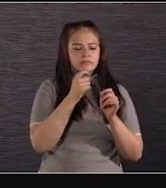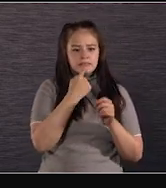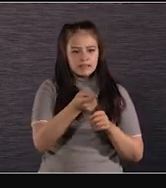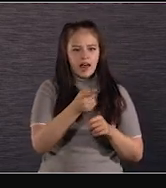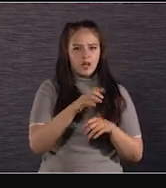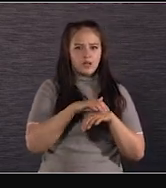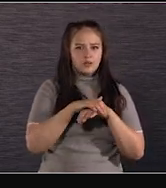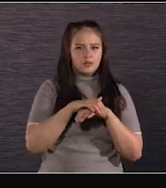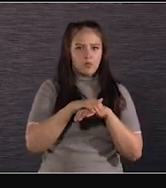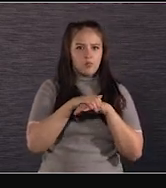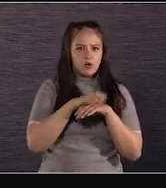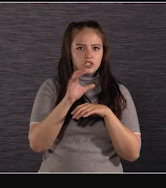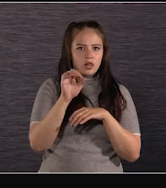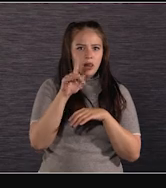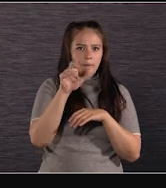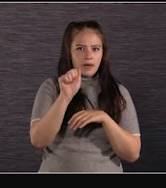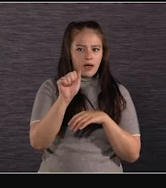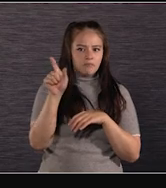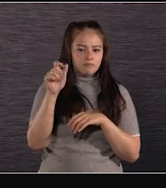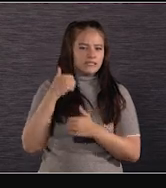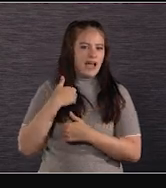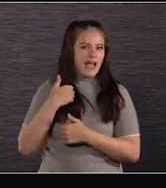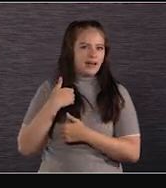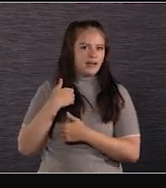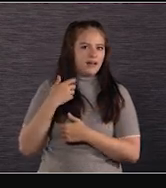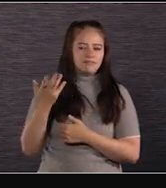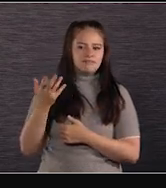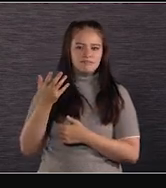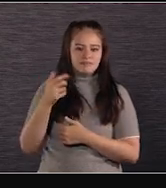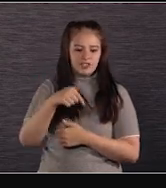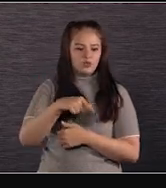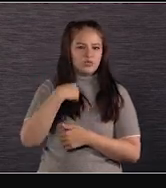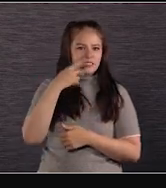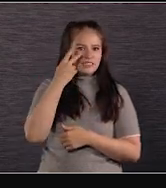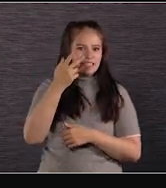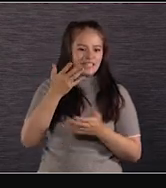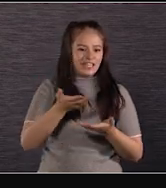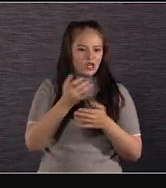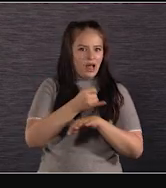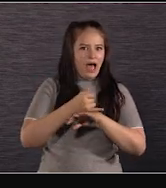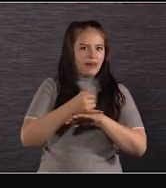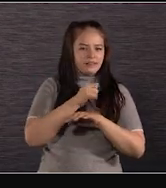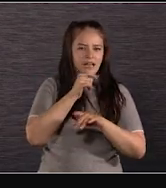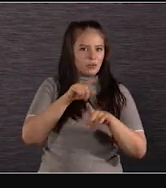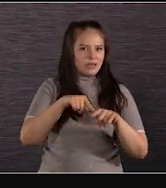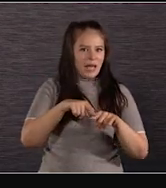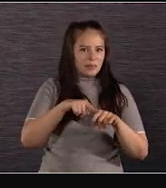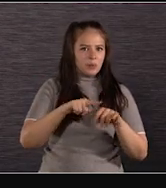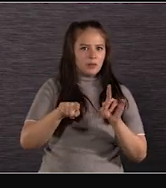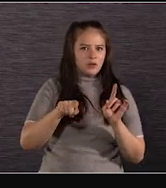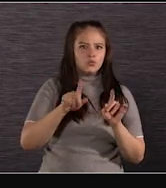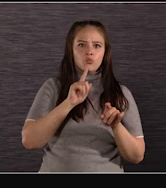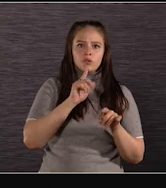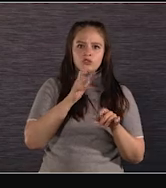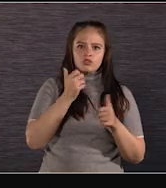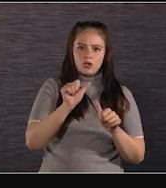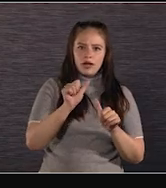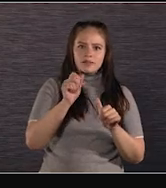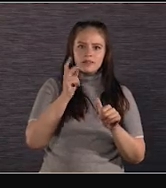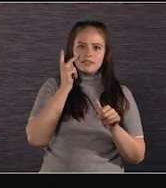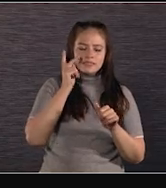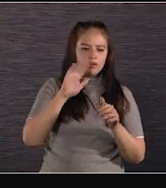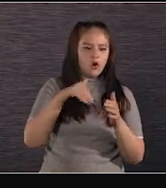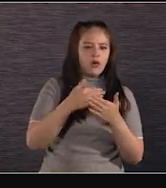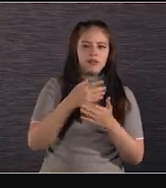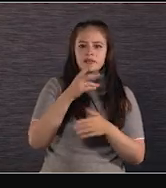can probably see, the weather's not too reliable here. We're on Hornby Island and we're trying to get a sense of the epic scale and scope and the natural